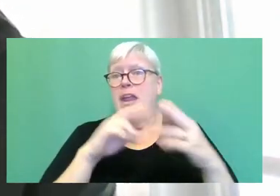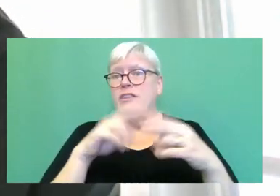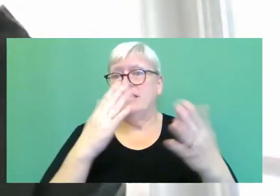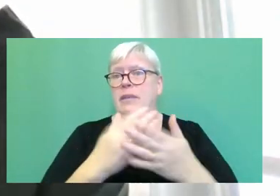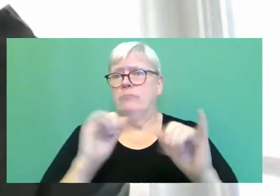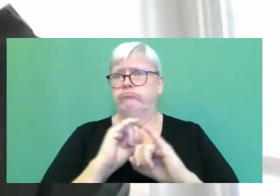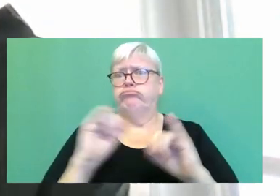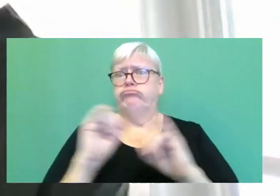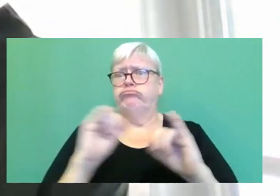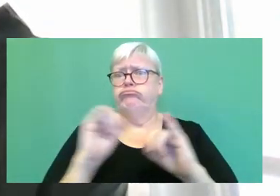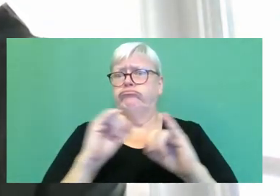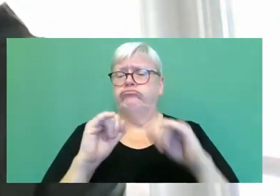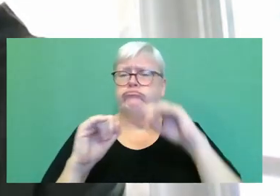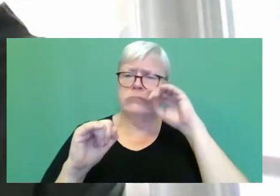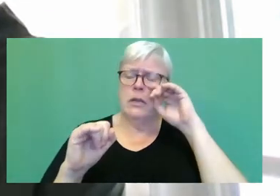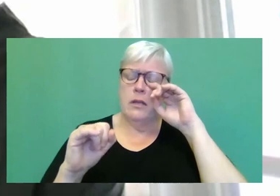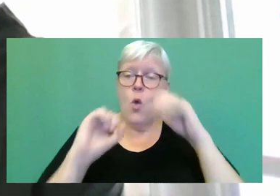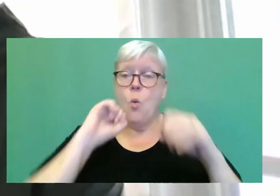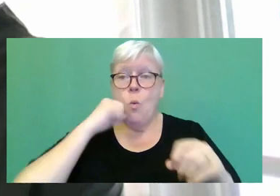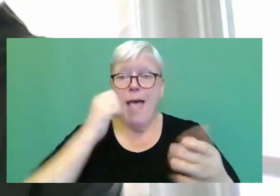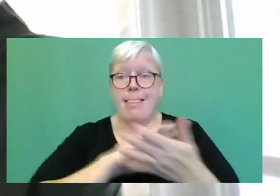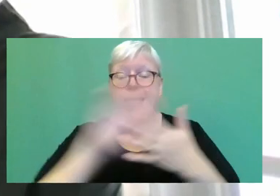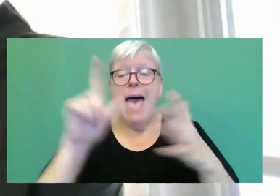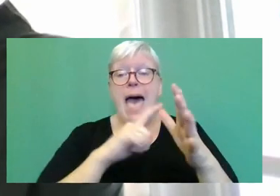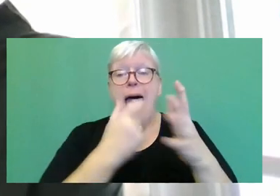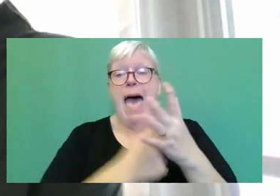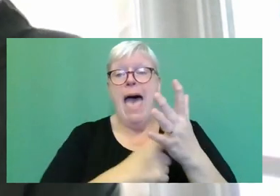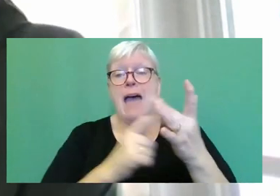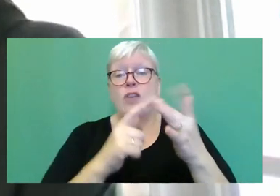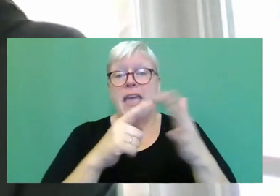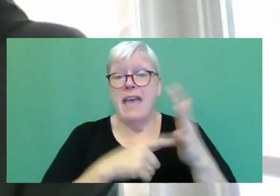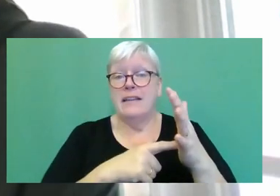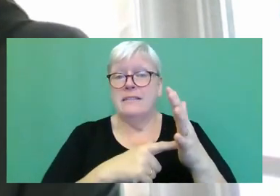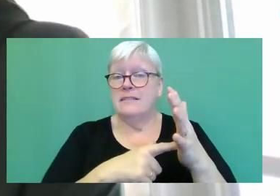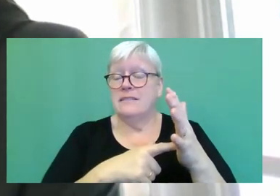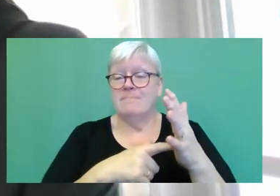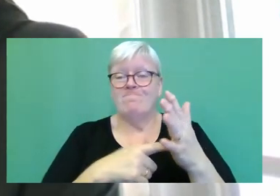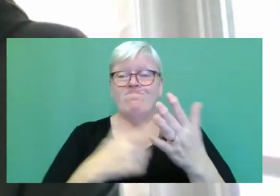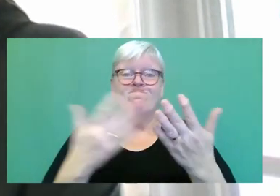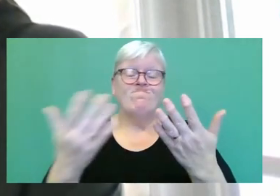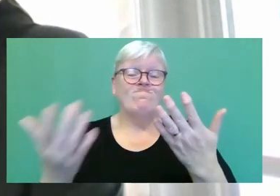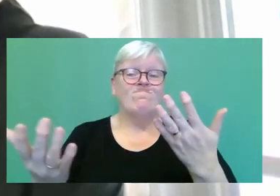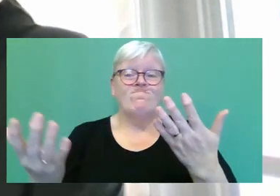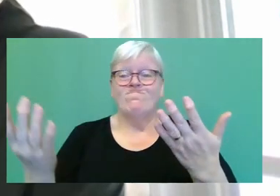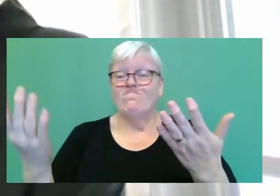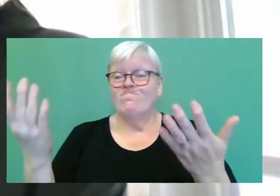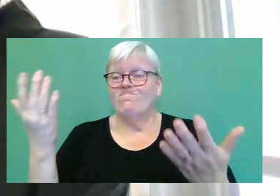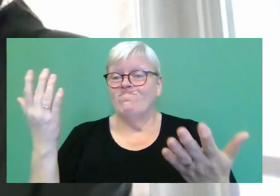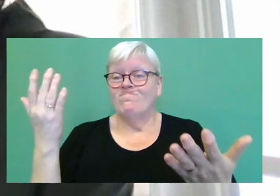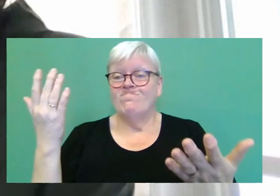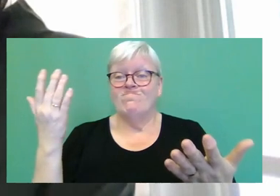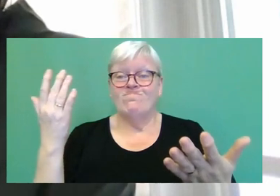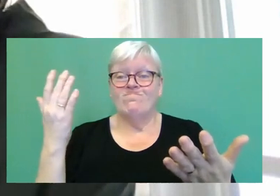just sort of, you know, kind of look down